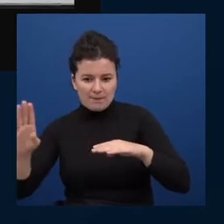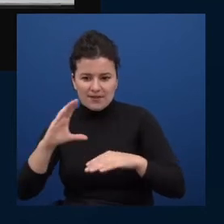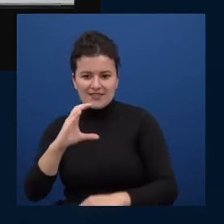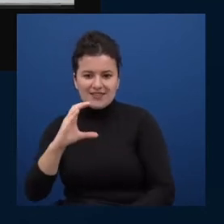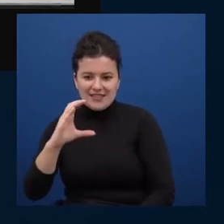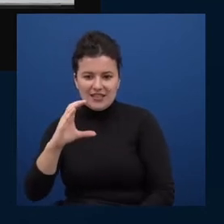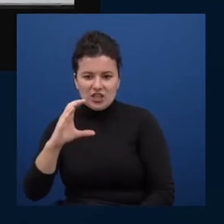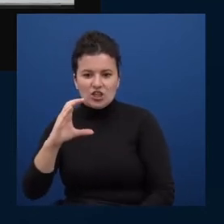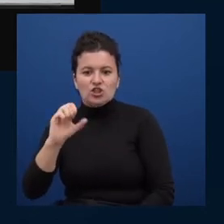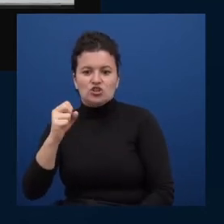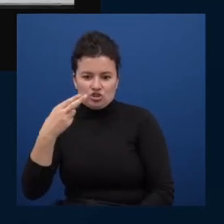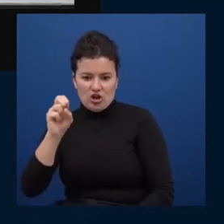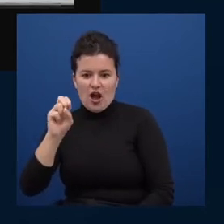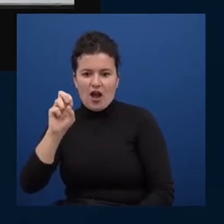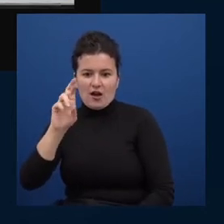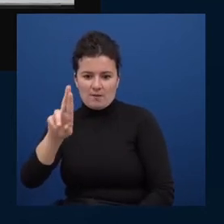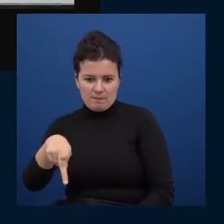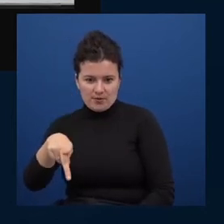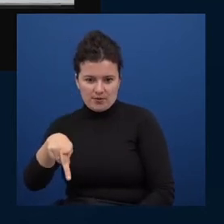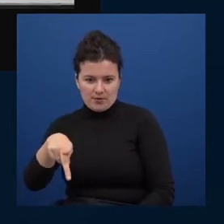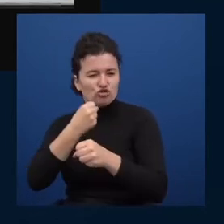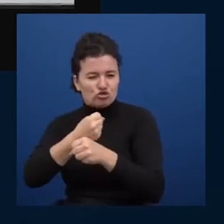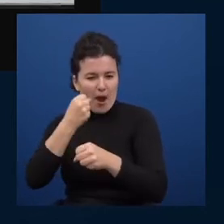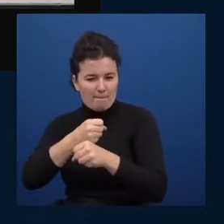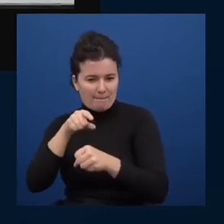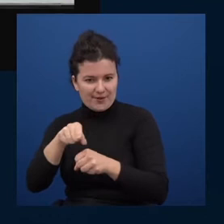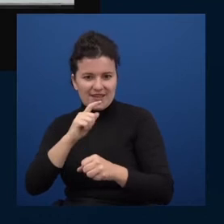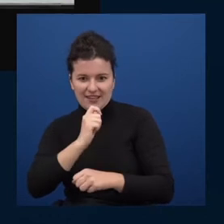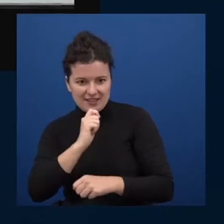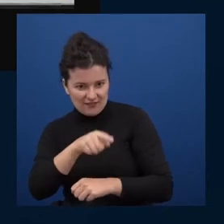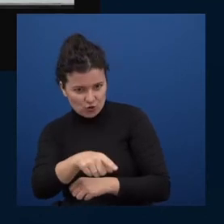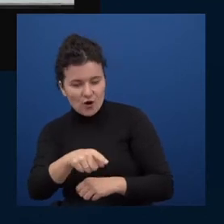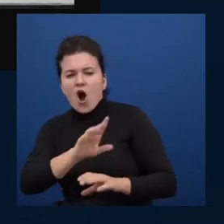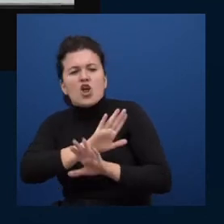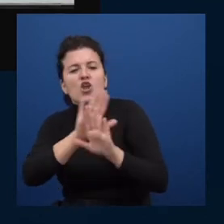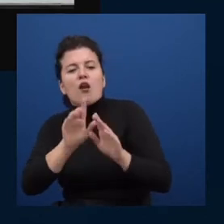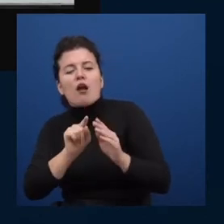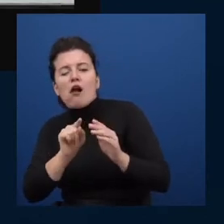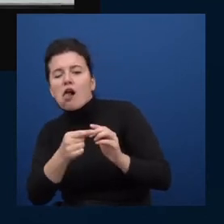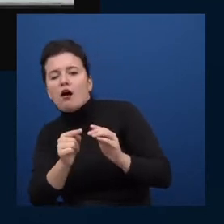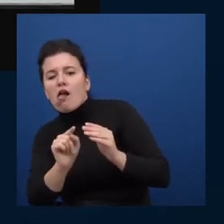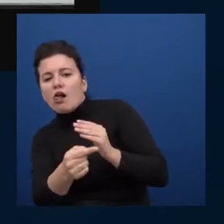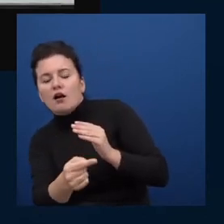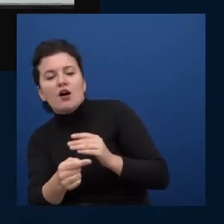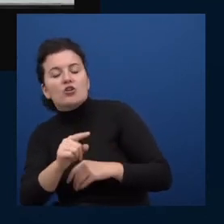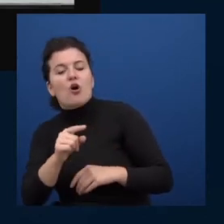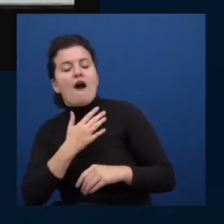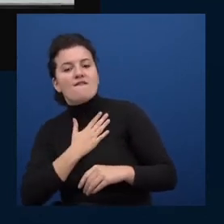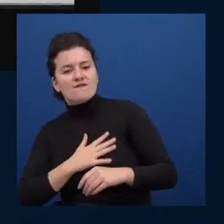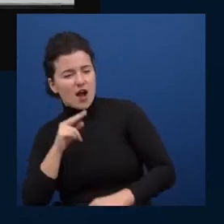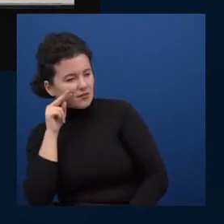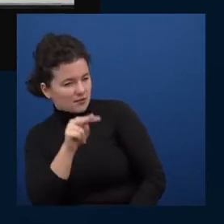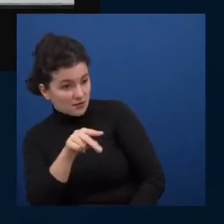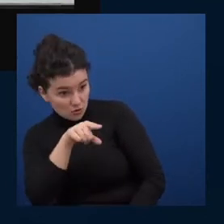know you're a ruby developer so i'm not going to try to get trivia out of you but what i do want is the ability